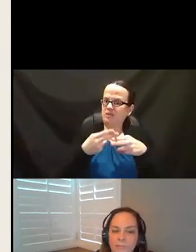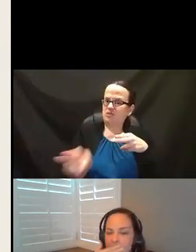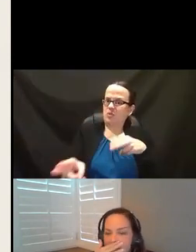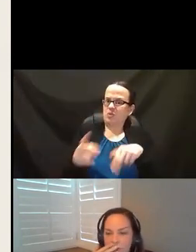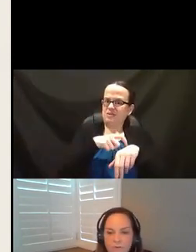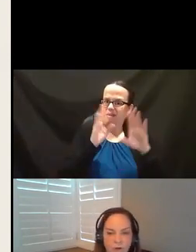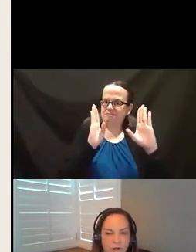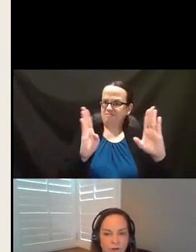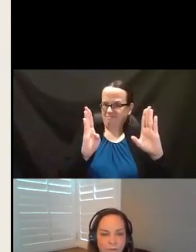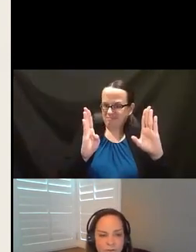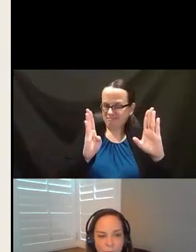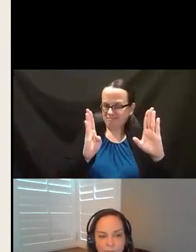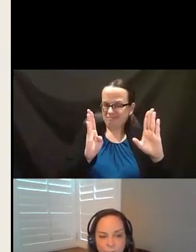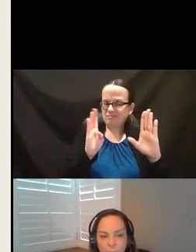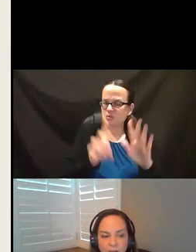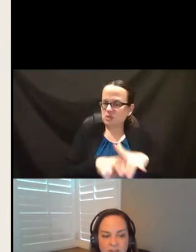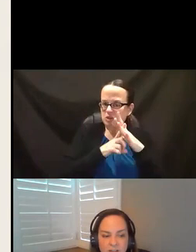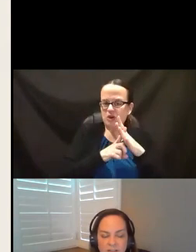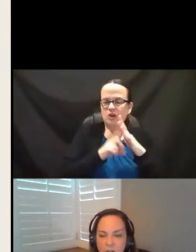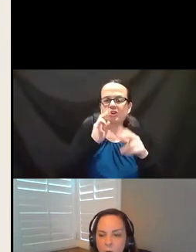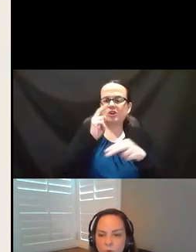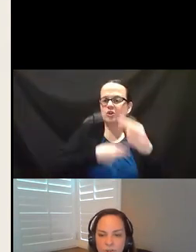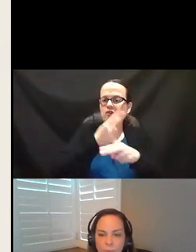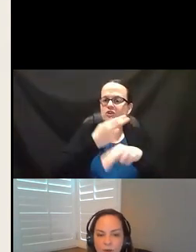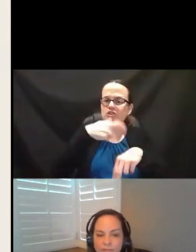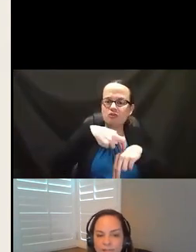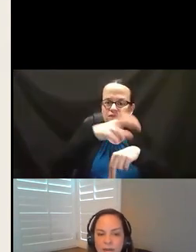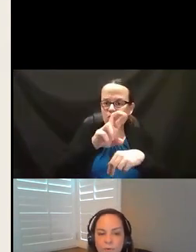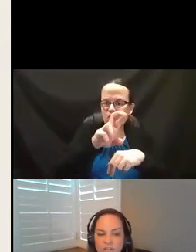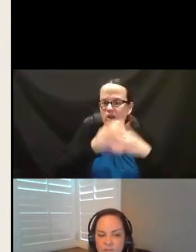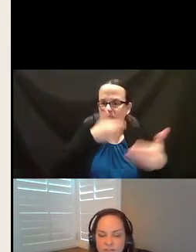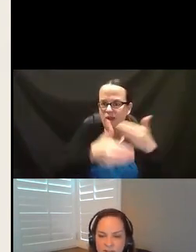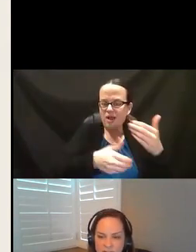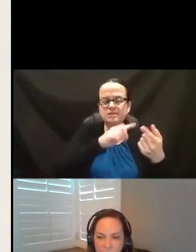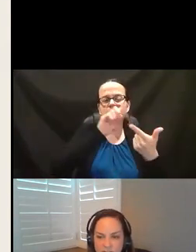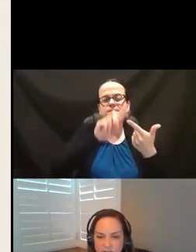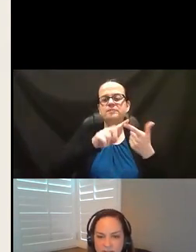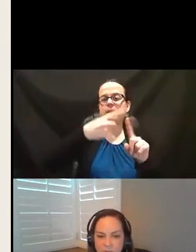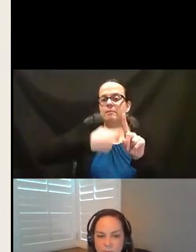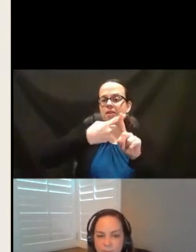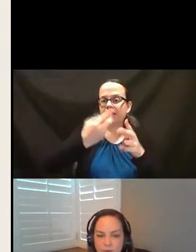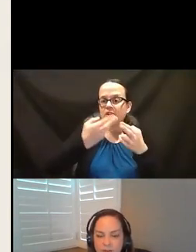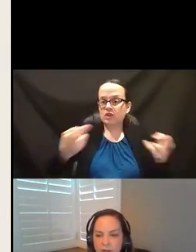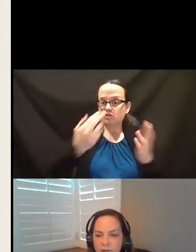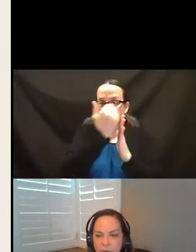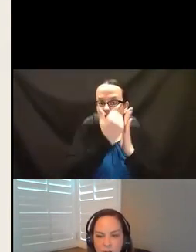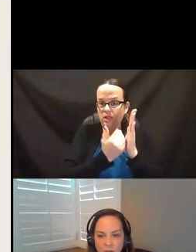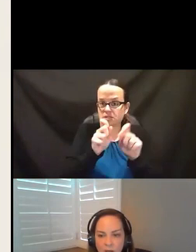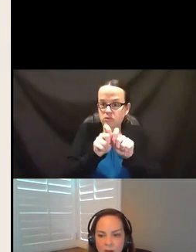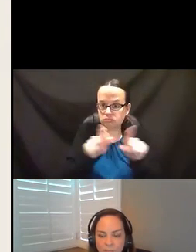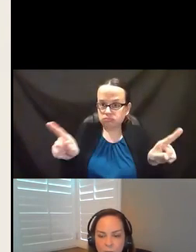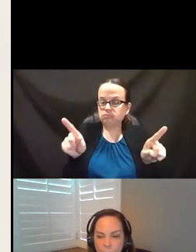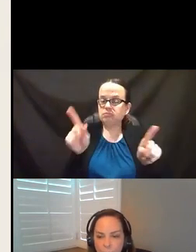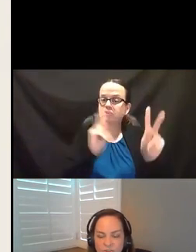of time. So we've started a universal referral process. We do monthly resource lists that we send out to people that include